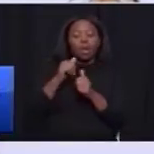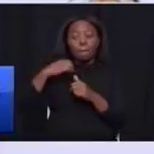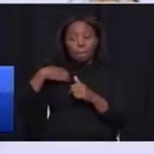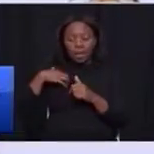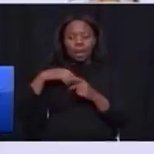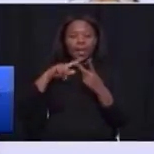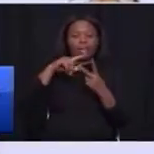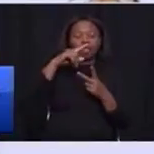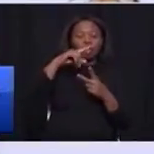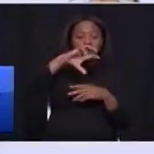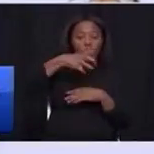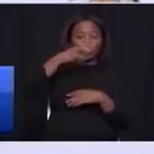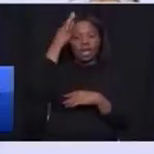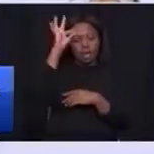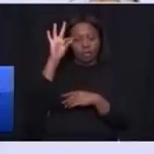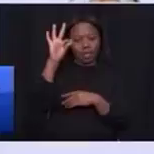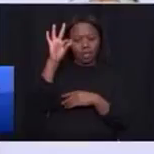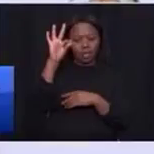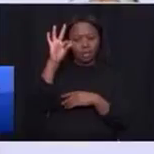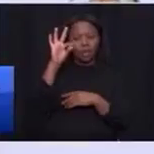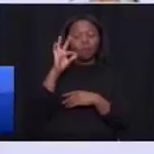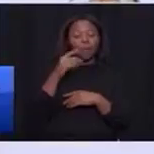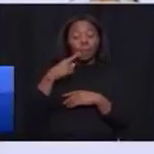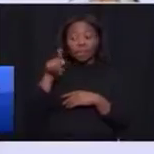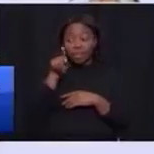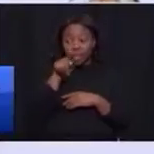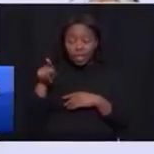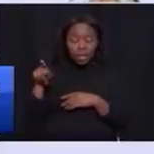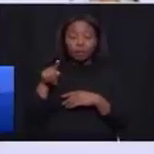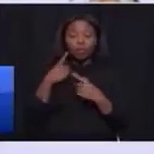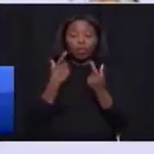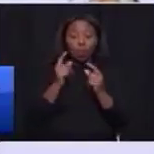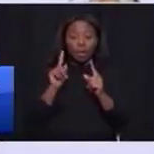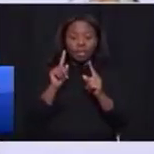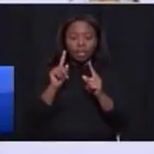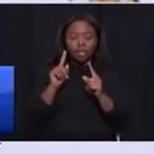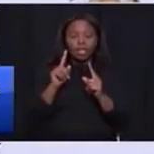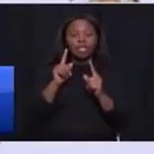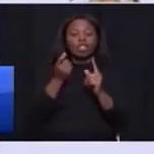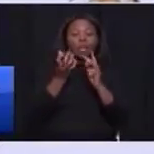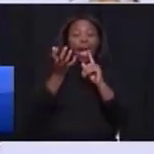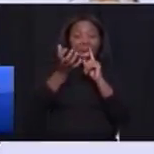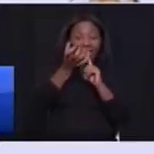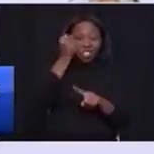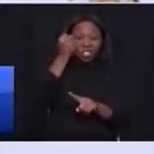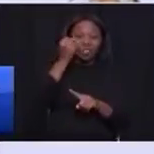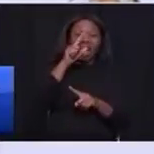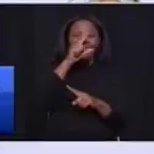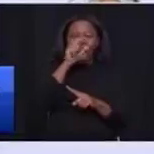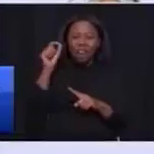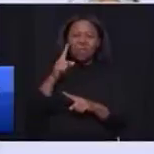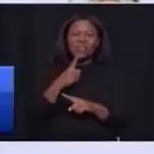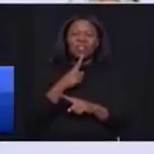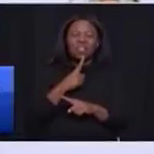to achieve the goal of allocating 100,000 serviced stands